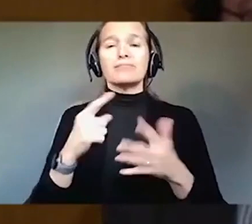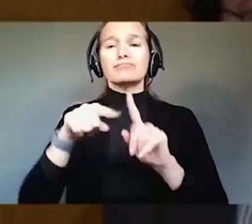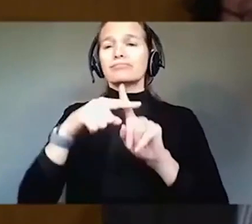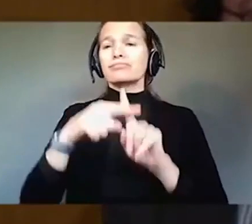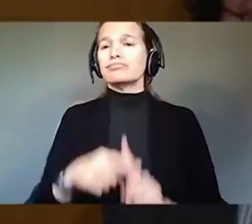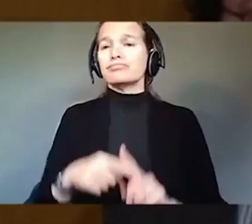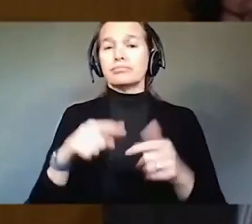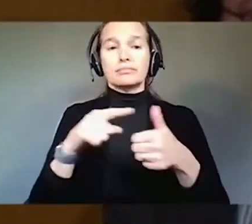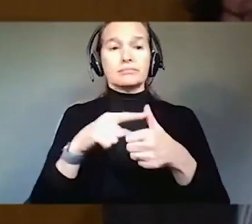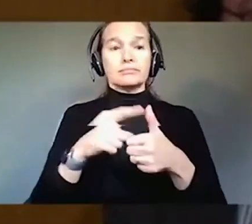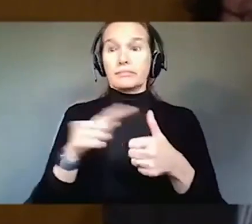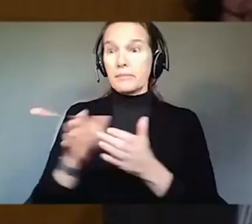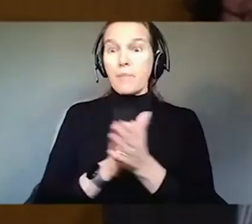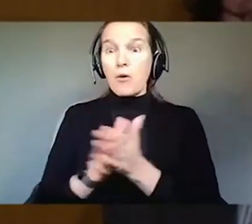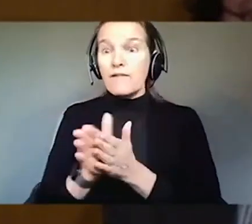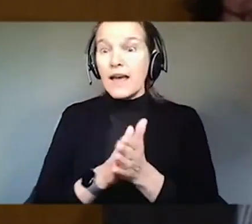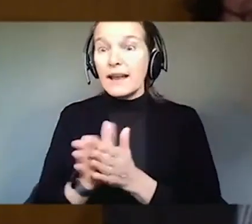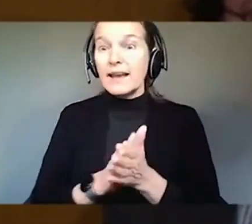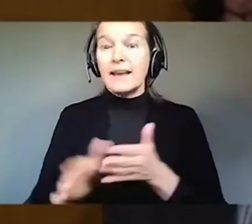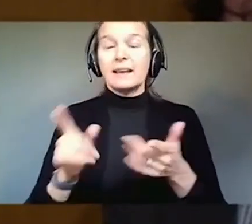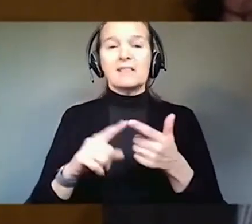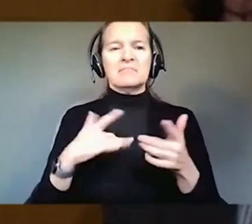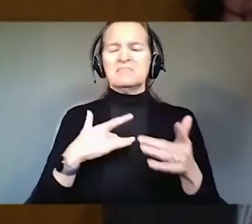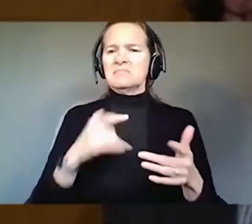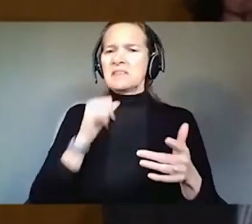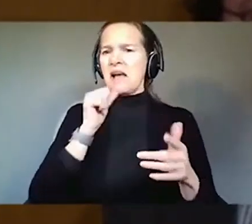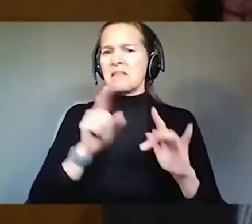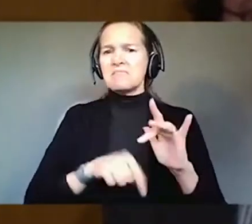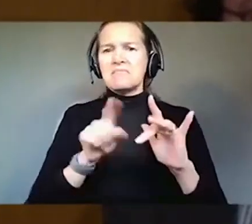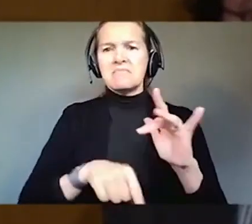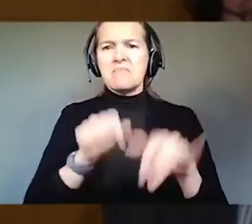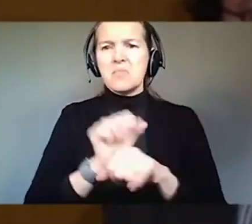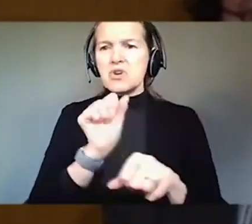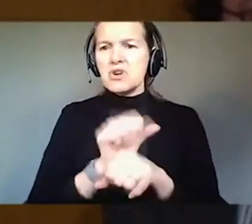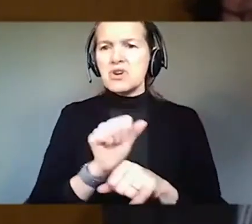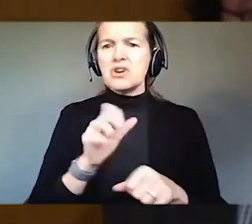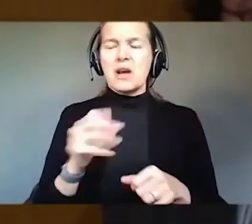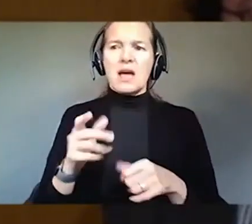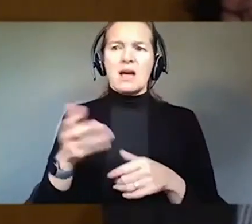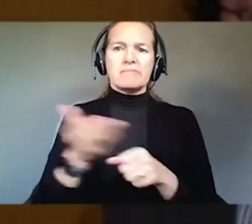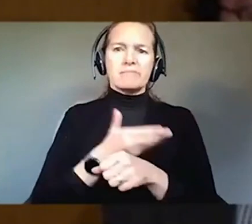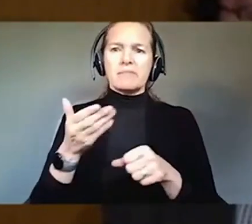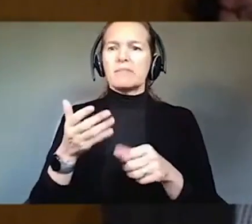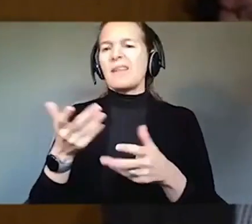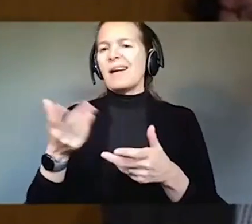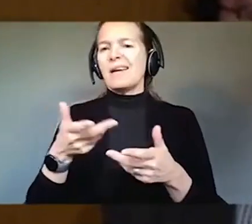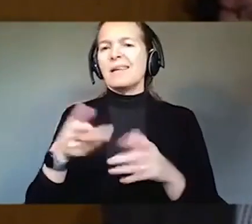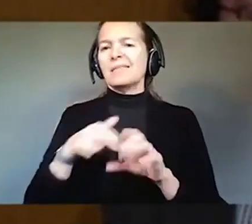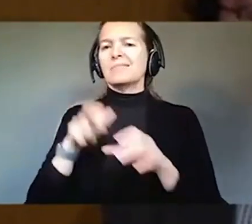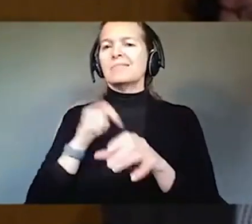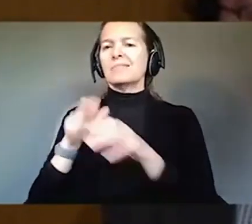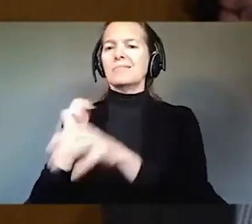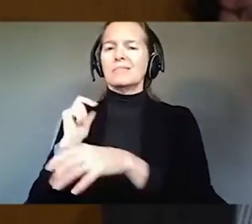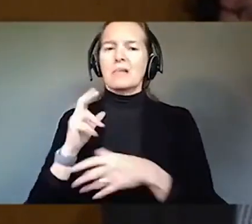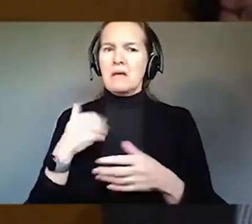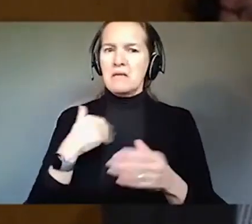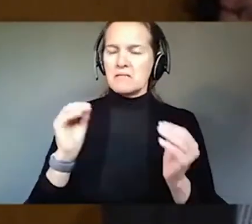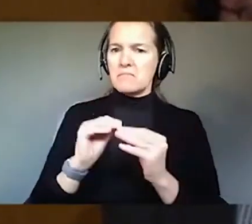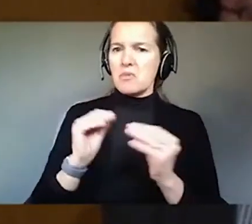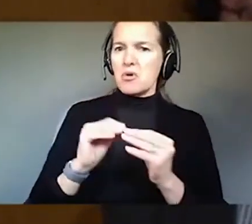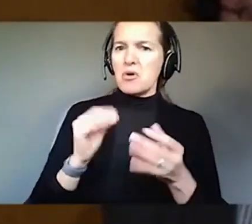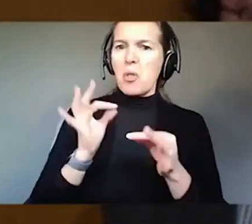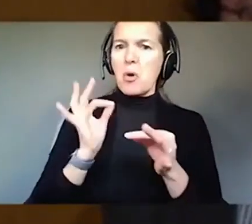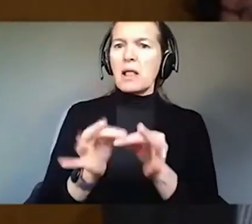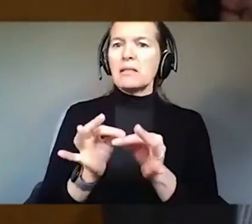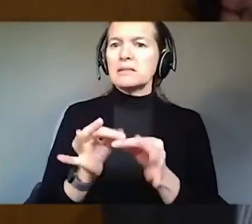motivated workforce, lower rates of absenteeism and employer turnover, employee turnover, greater loyalty and higher rates of